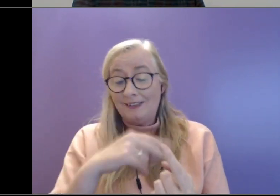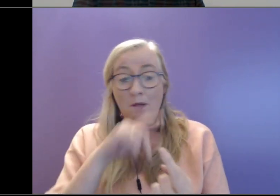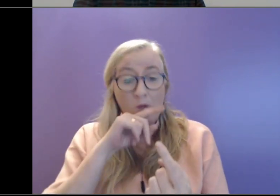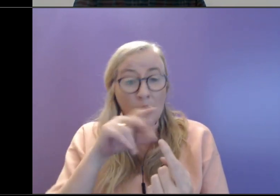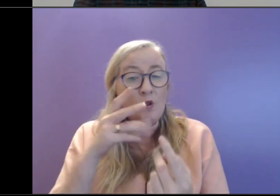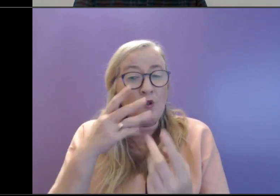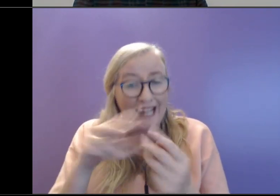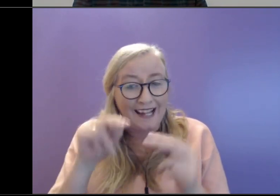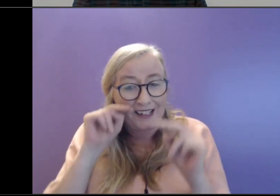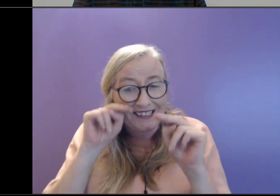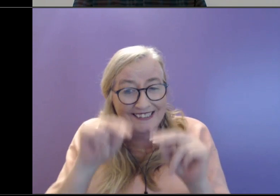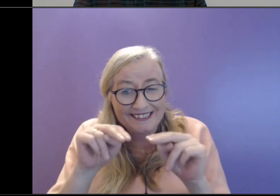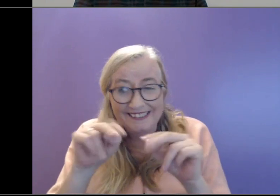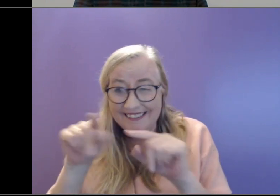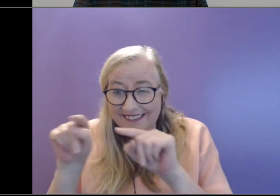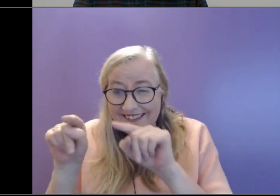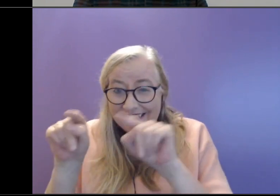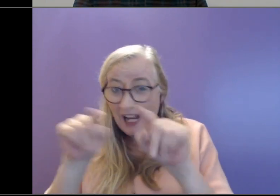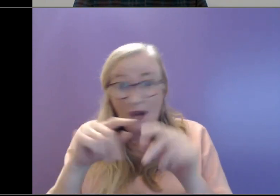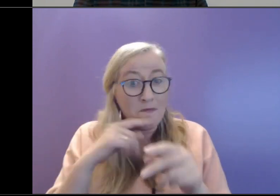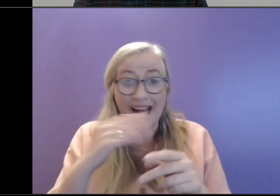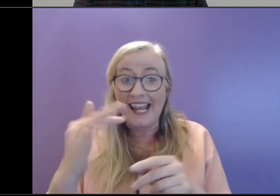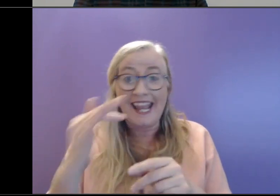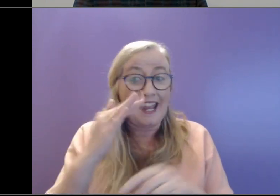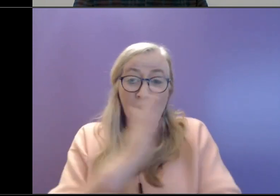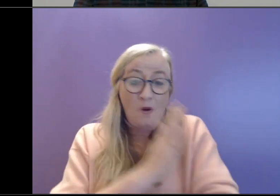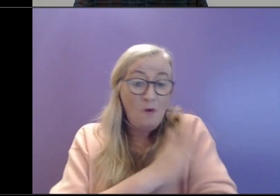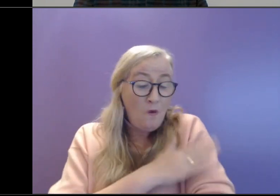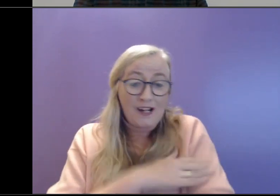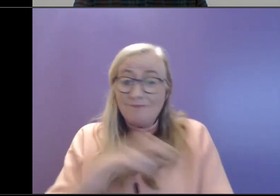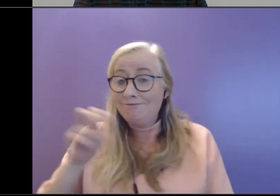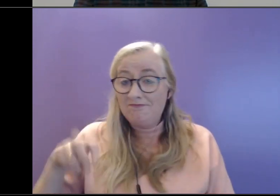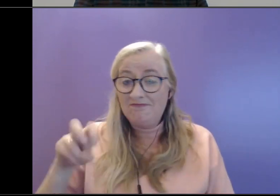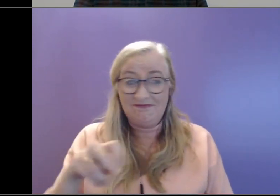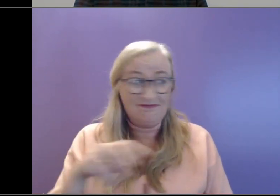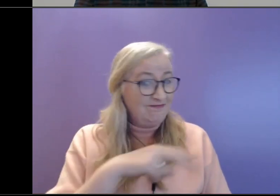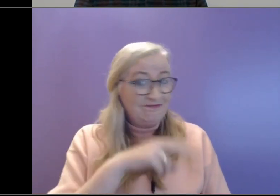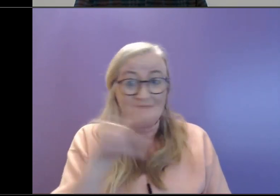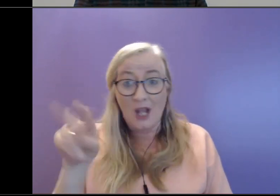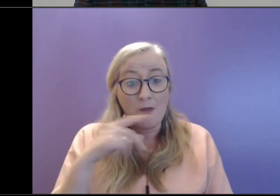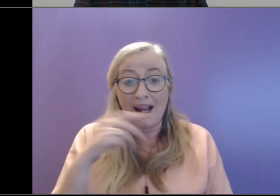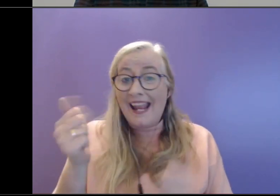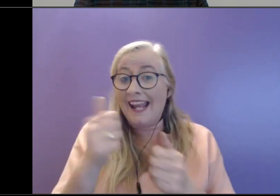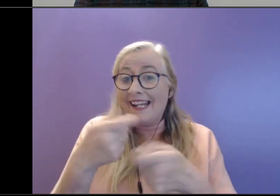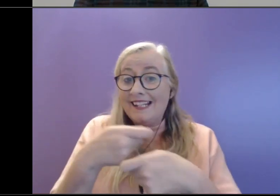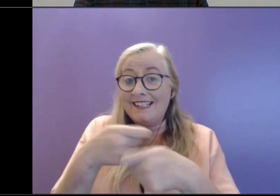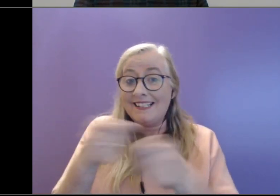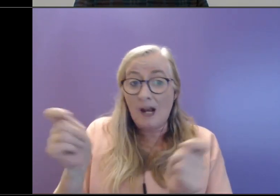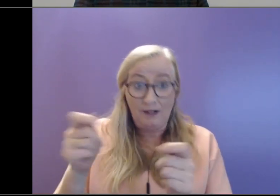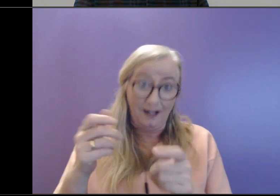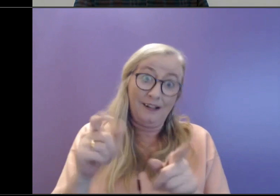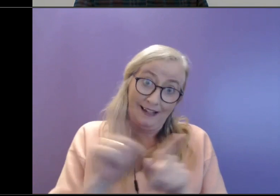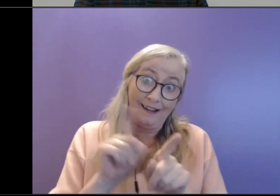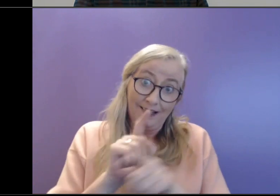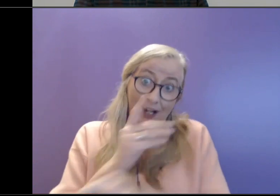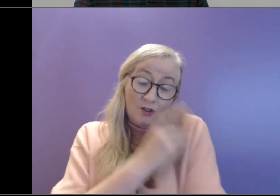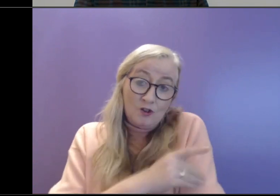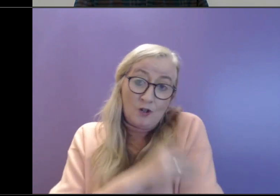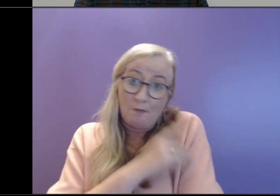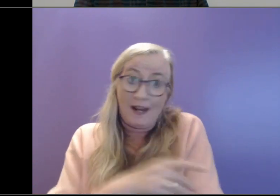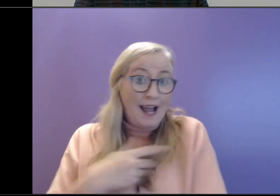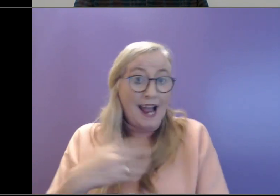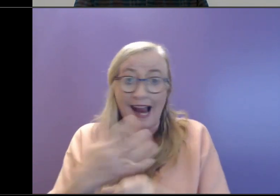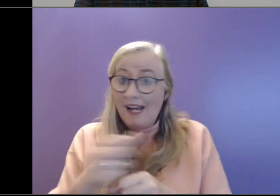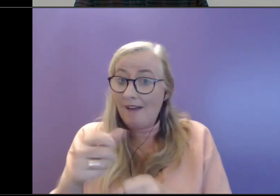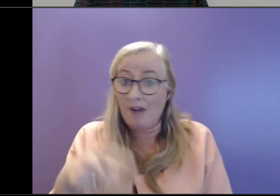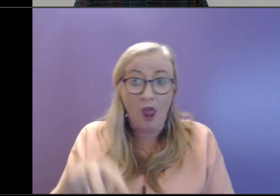Yeah. And look up. If you're ever actually walking around, I think, a local town or area, particularly if you're in Dublin, I realise I never look up until I'm